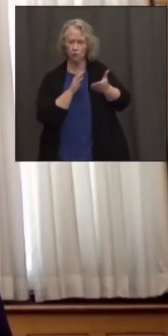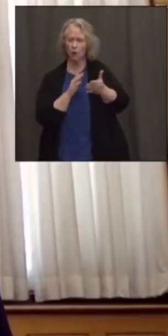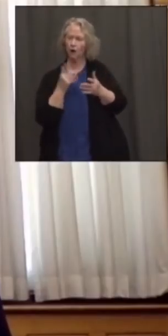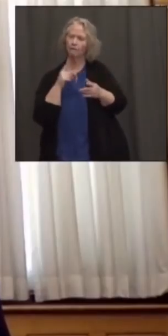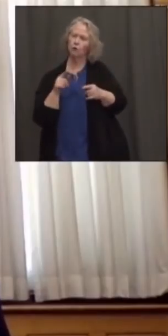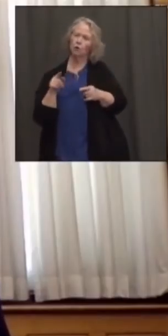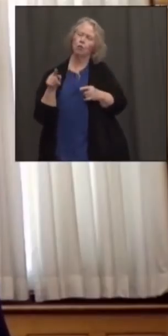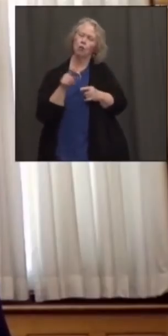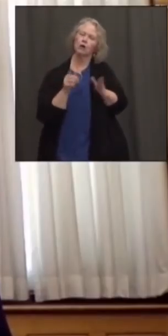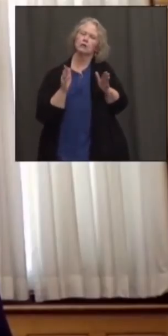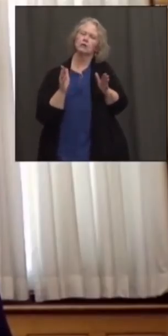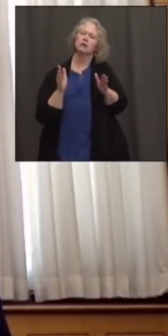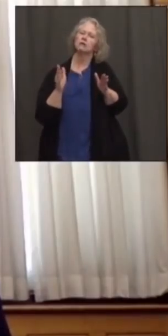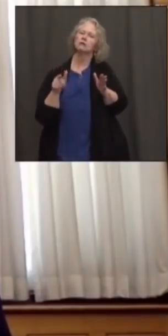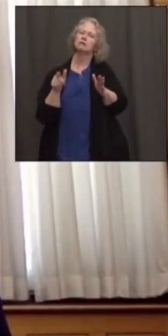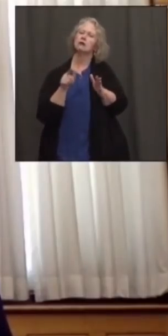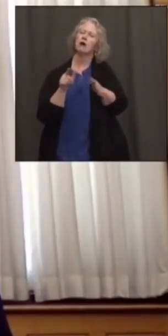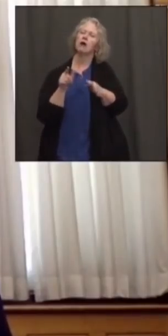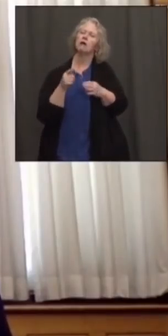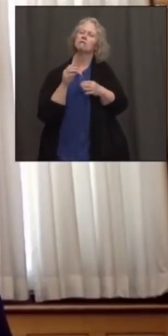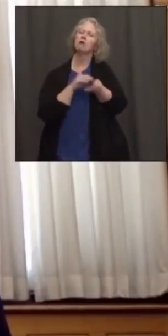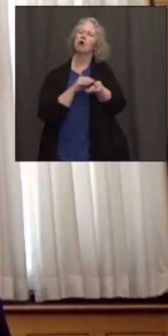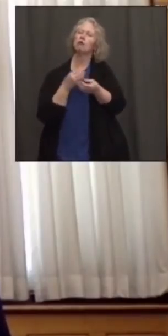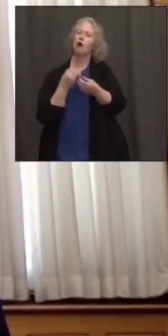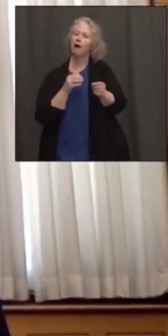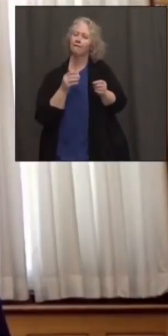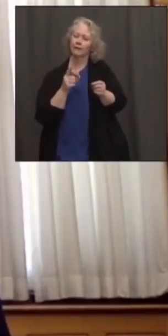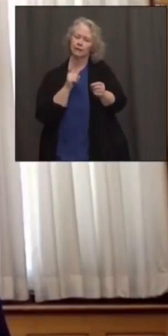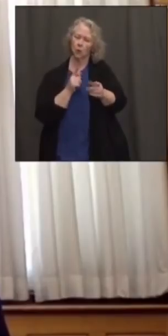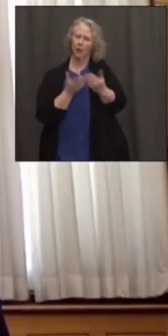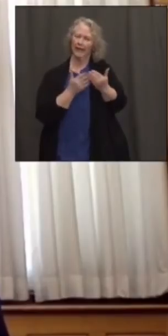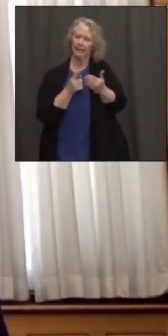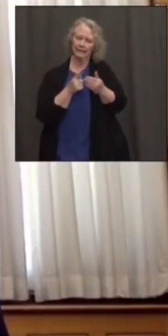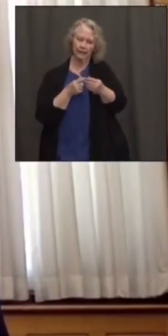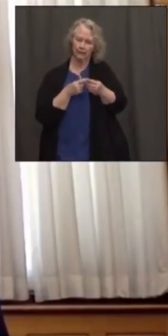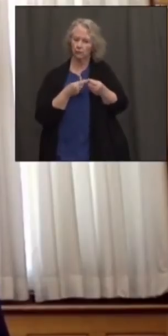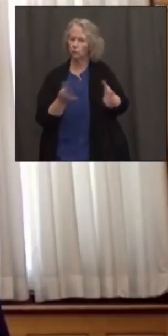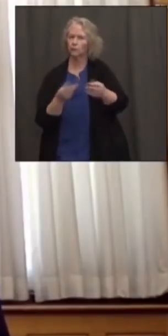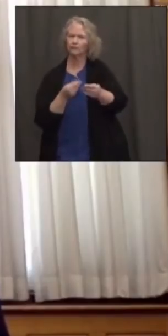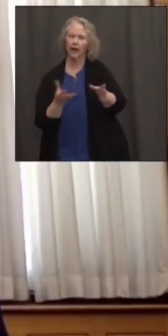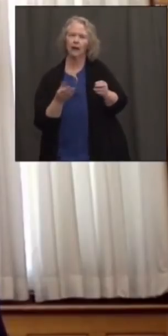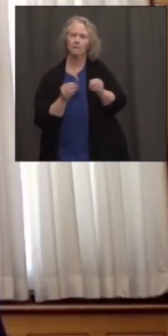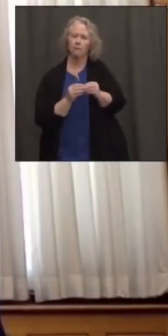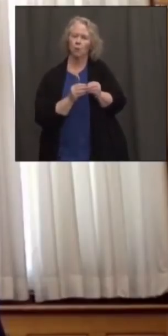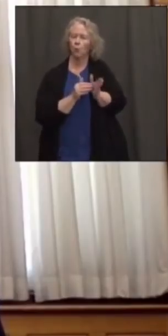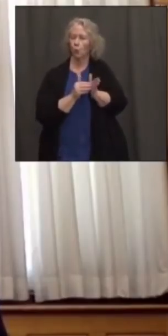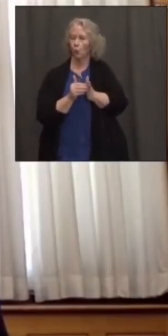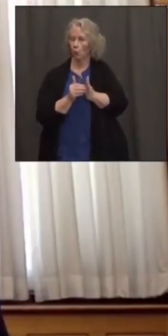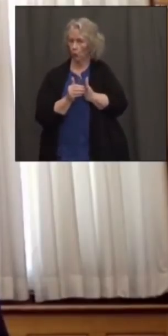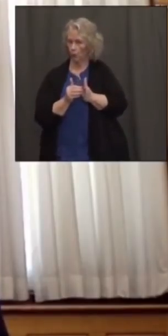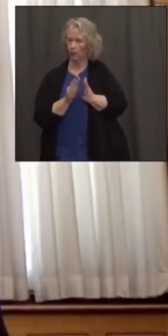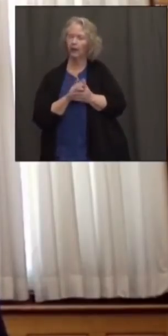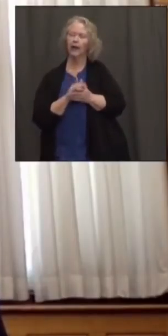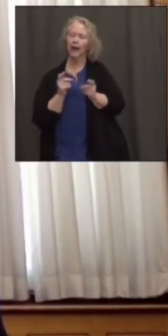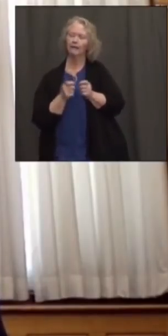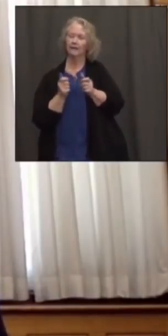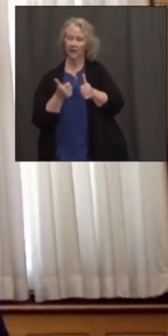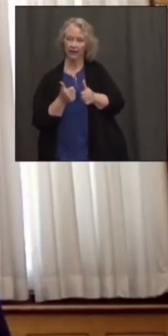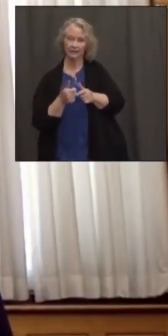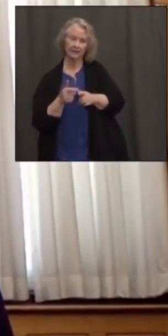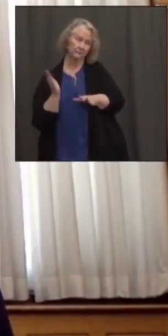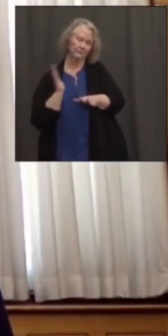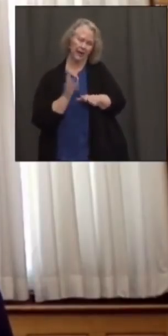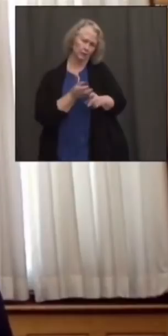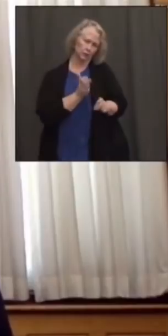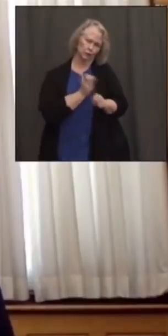physicians in smaller quantities that they can administer more quickly and address some of the barriers that have made that challenging for them in the past.